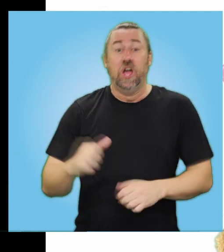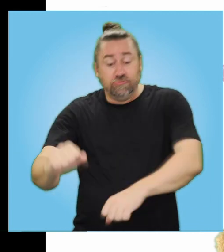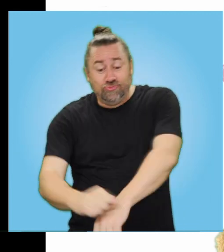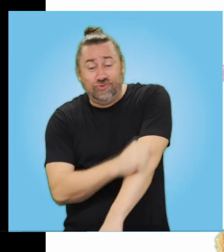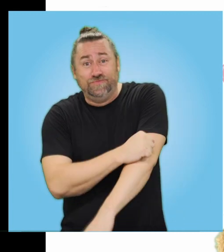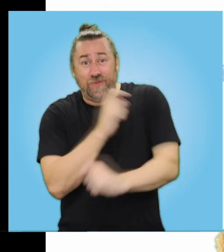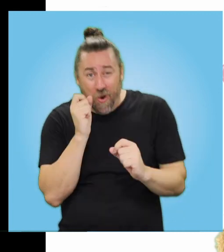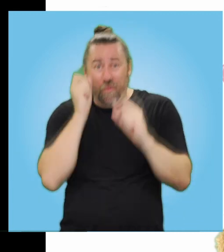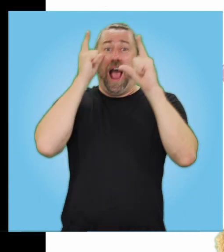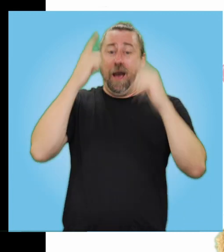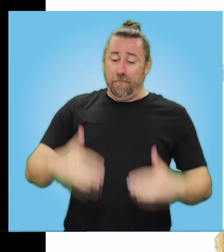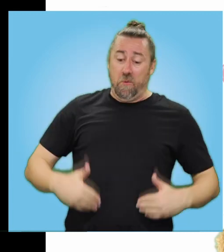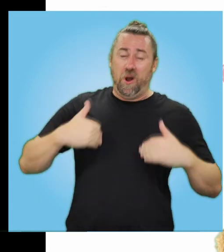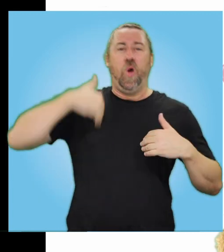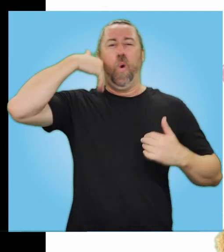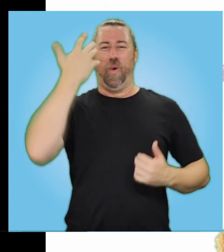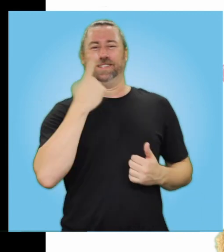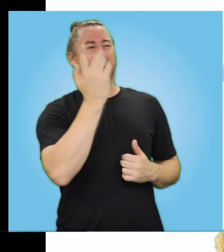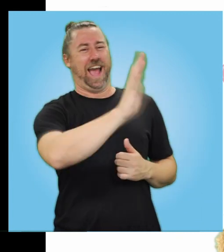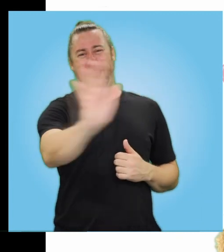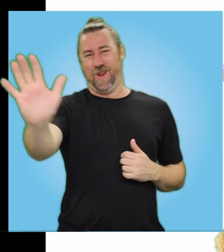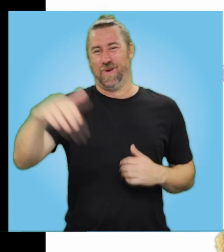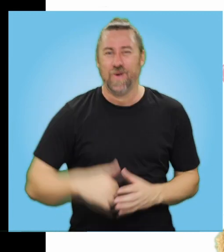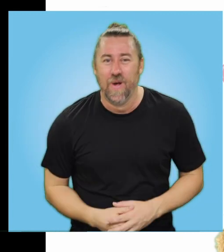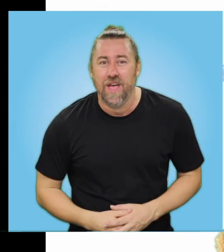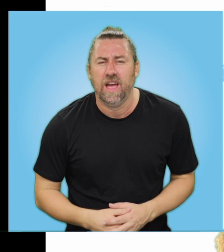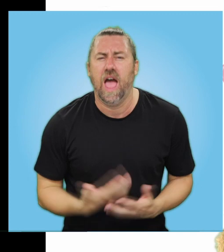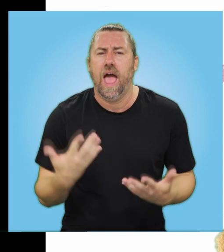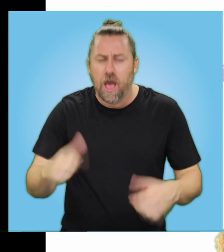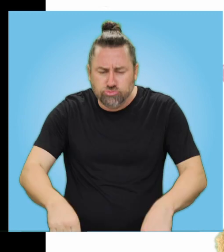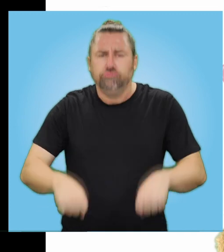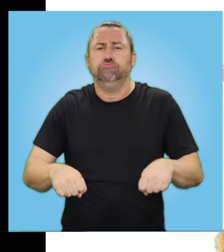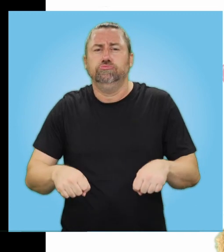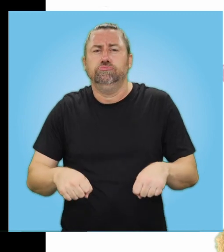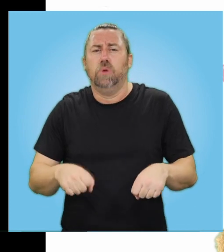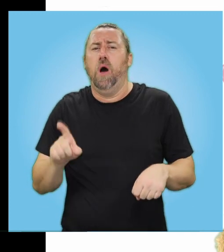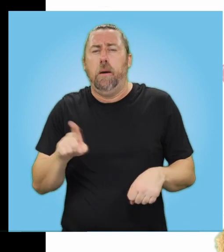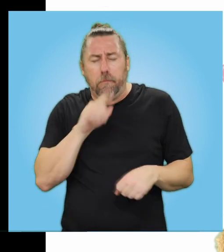get up in the morning, they always say hello. And what do you think they say?